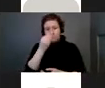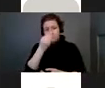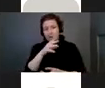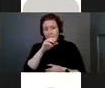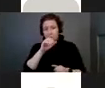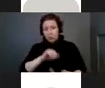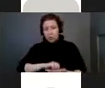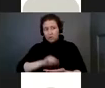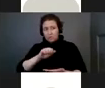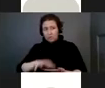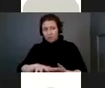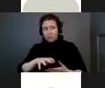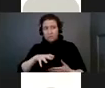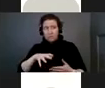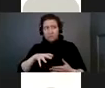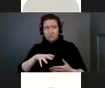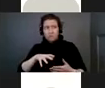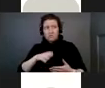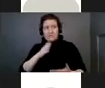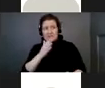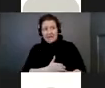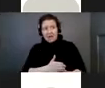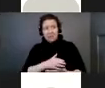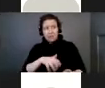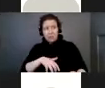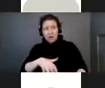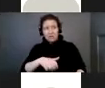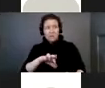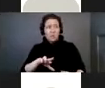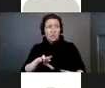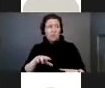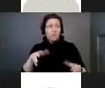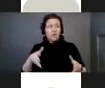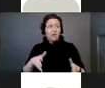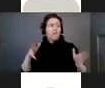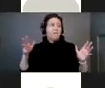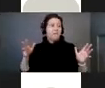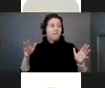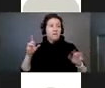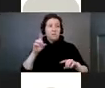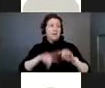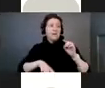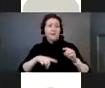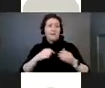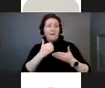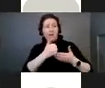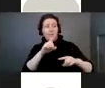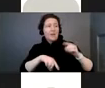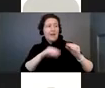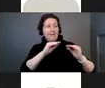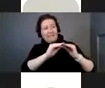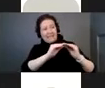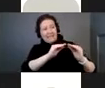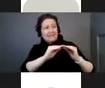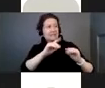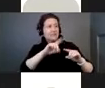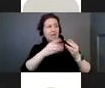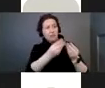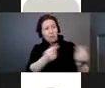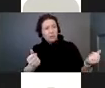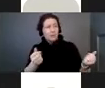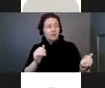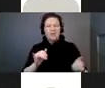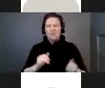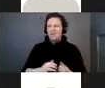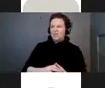we could do nothing. They said that there was nothing that could be done for the baby. And we didn't really like